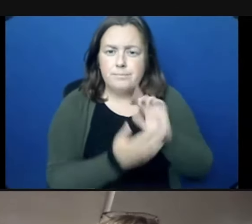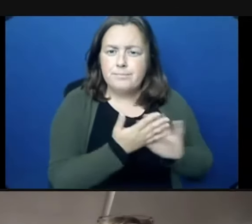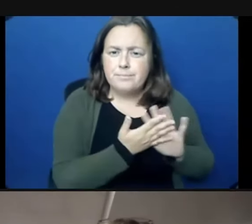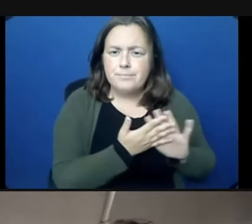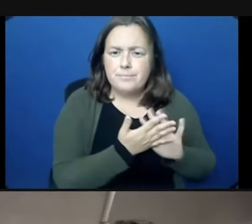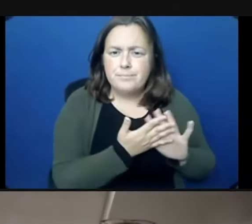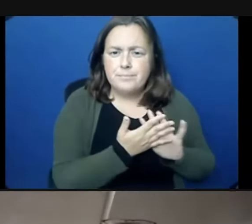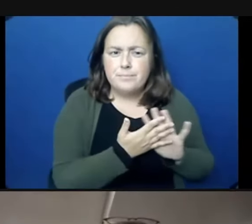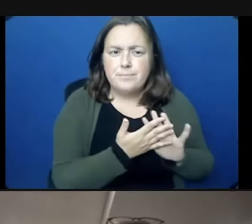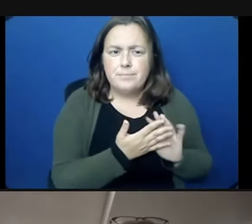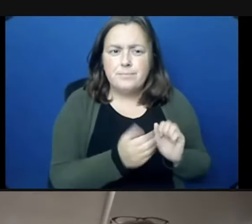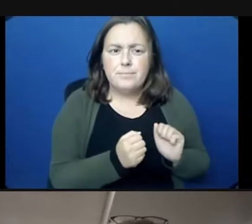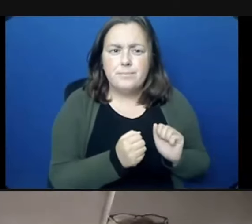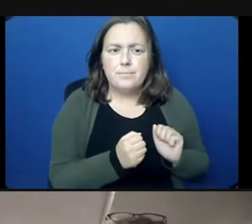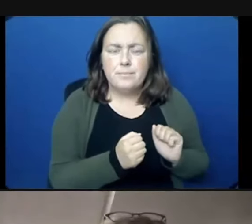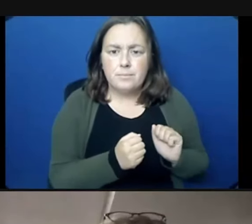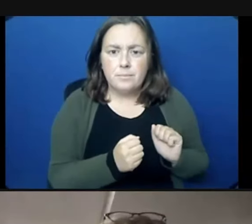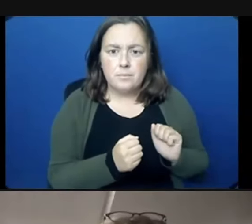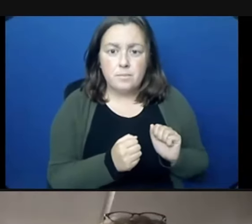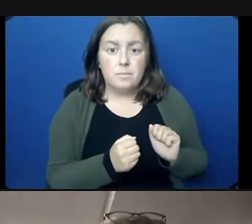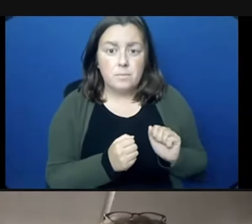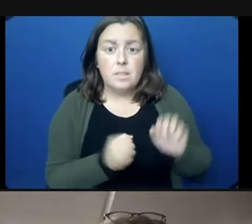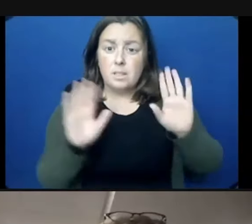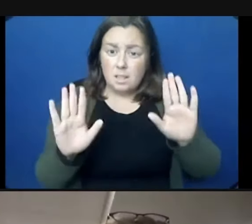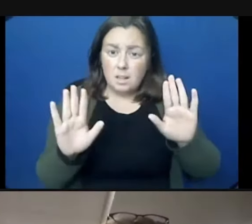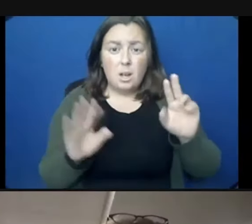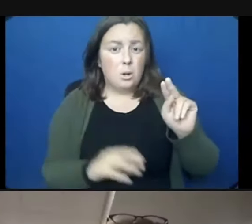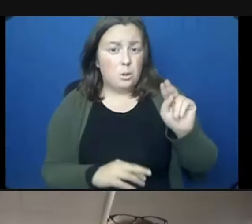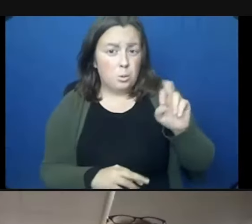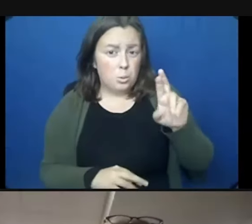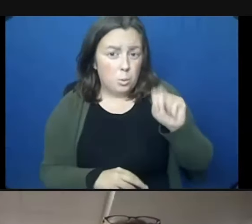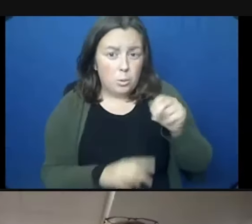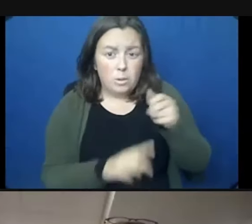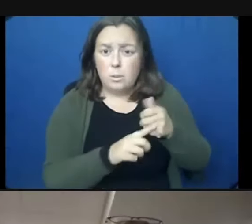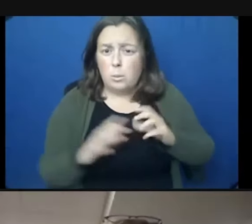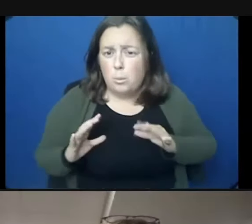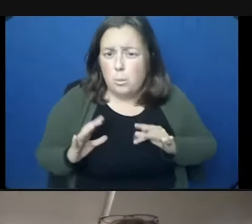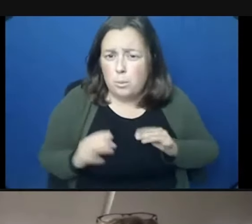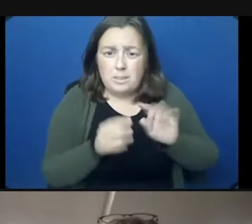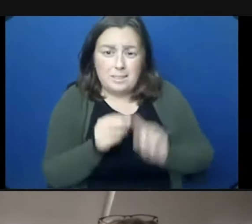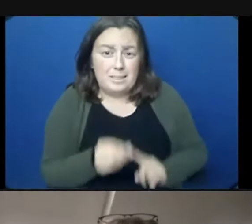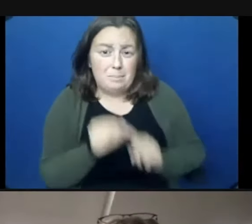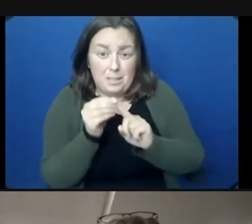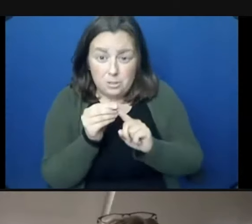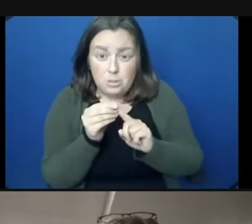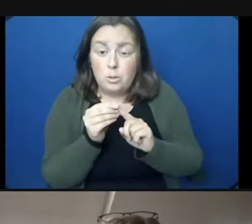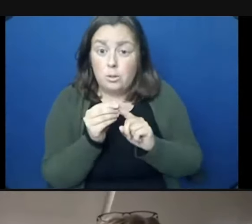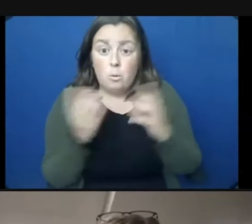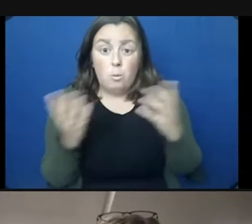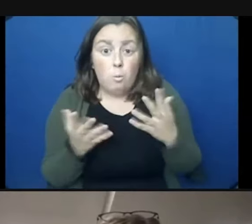What I think is so special about Morton is the relationships built. And